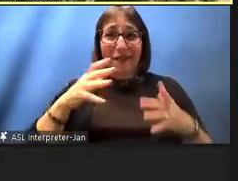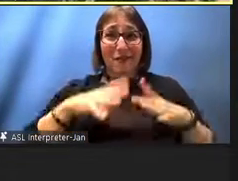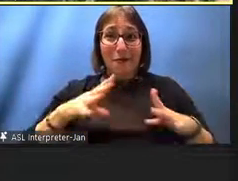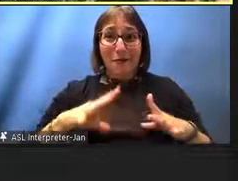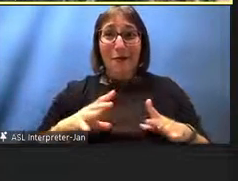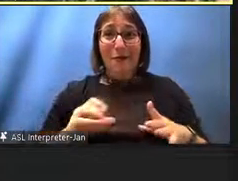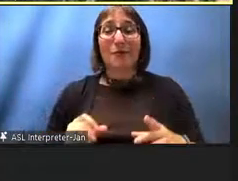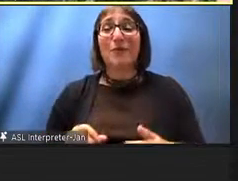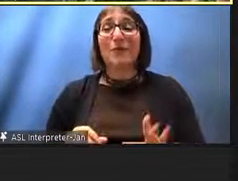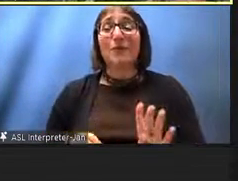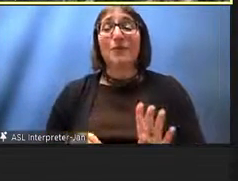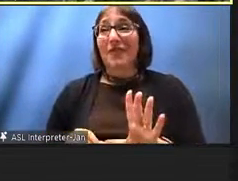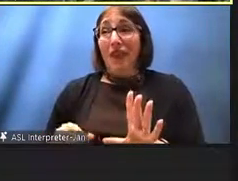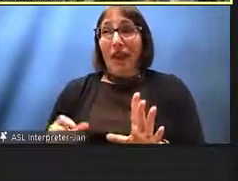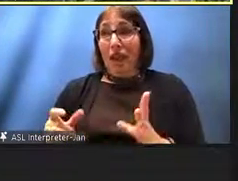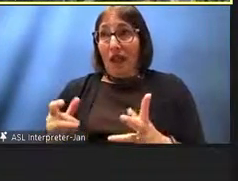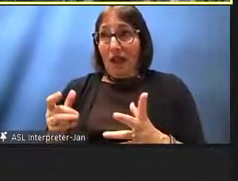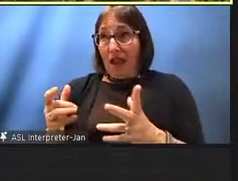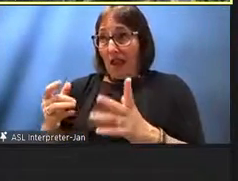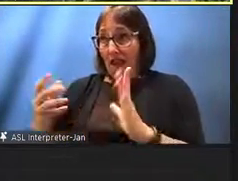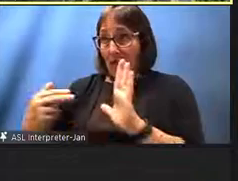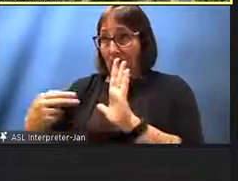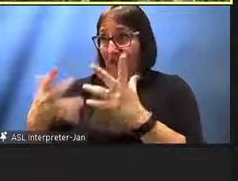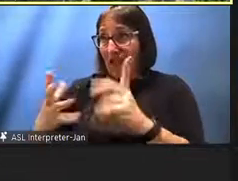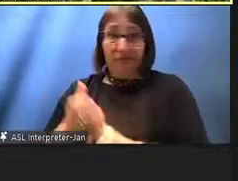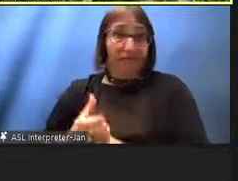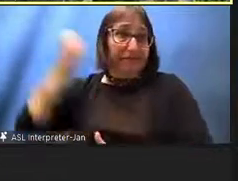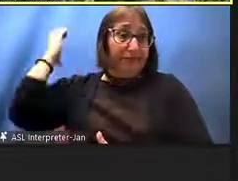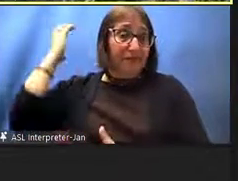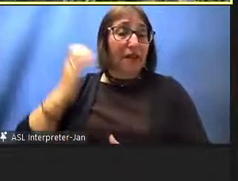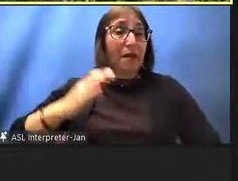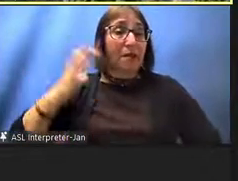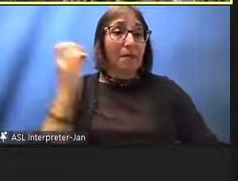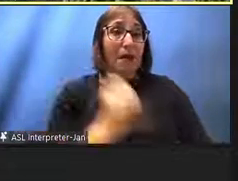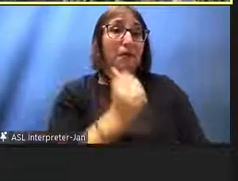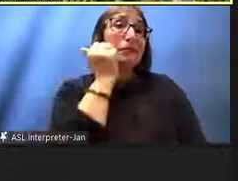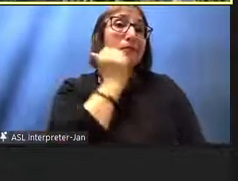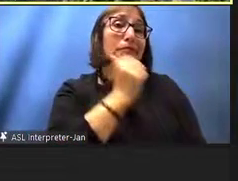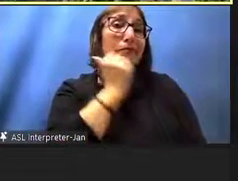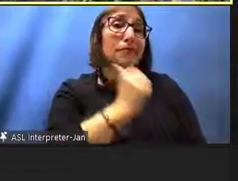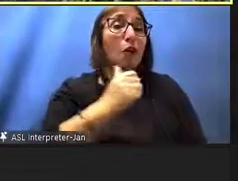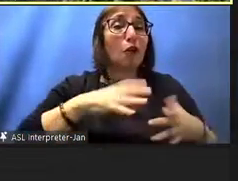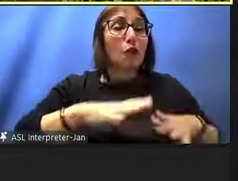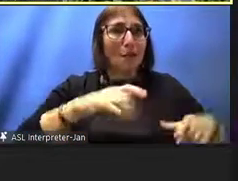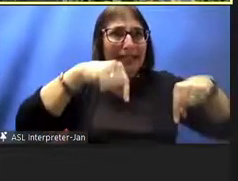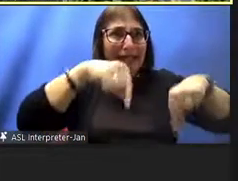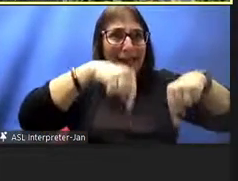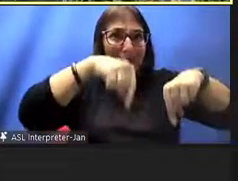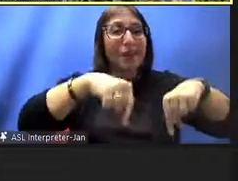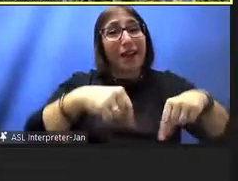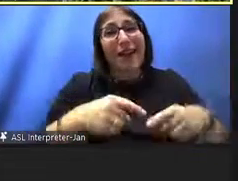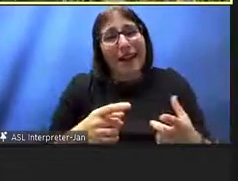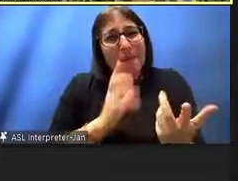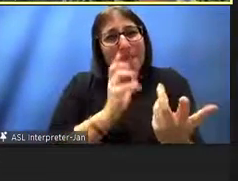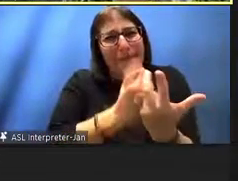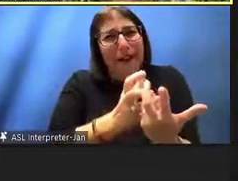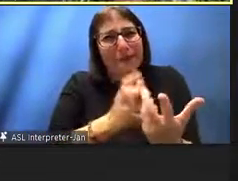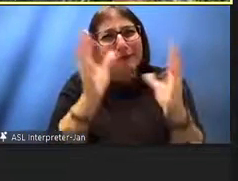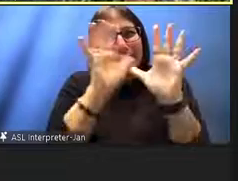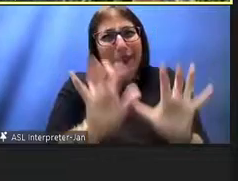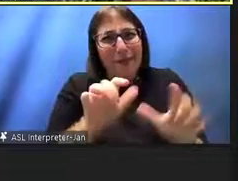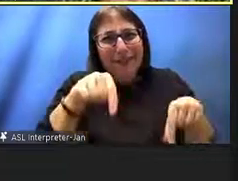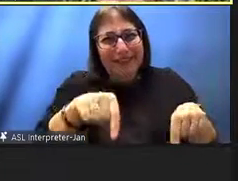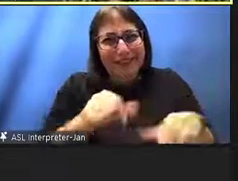more comfortable in their more native wear especially for the weather that we have in hawaii but all this is